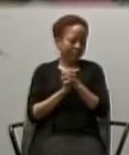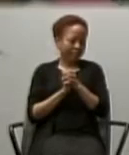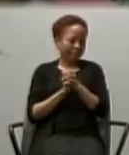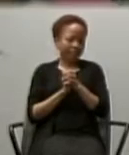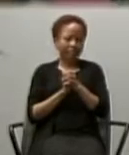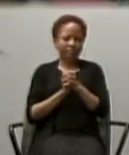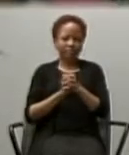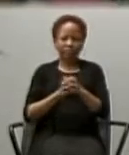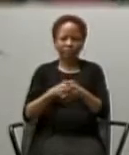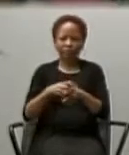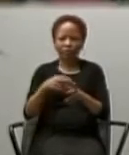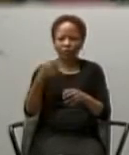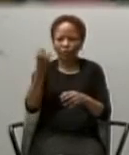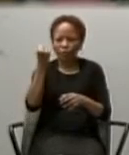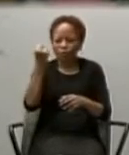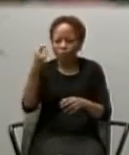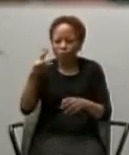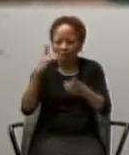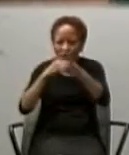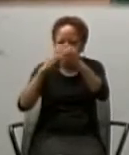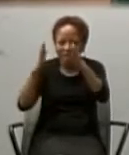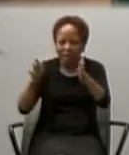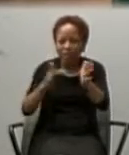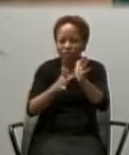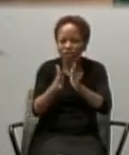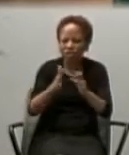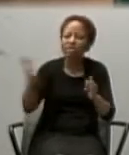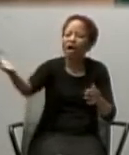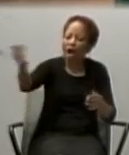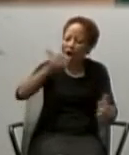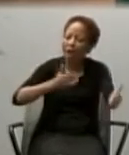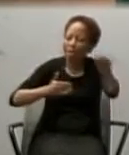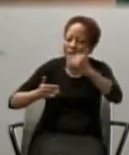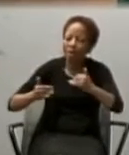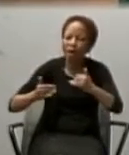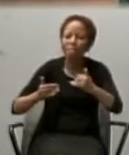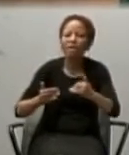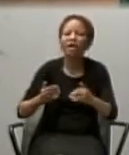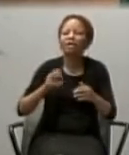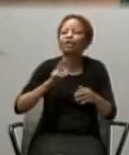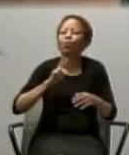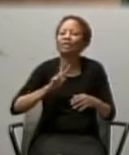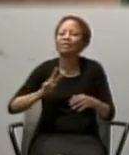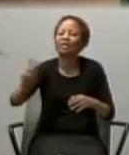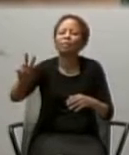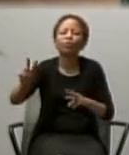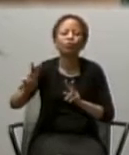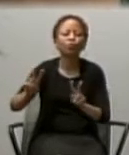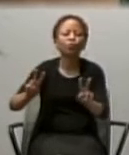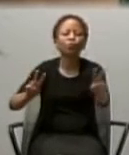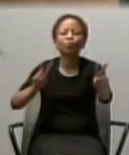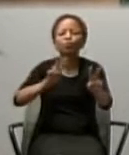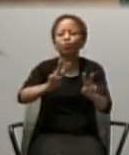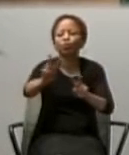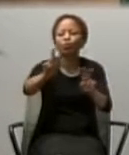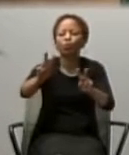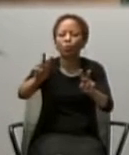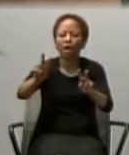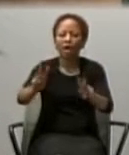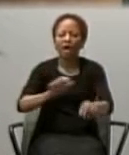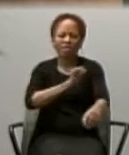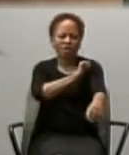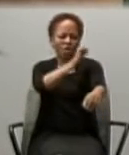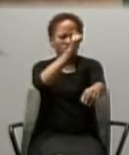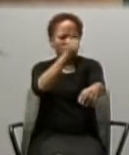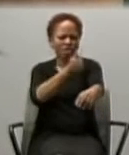Jesus summoned the twelve and began to send them out in pairs, giving them authority over the unclean spirits.